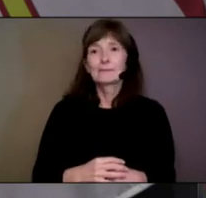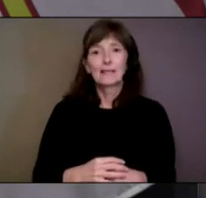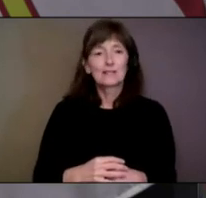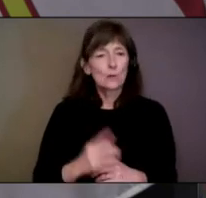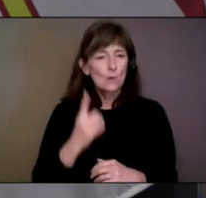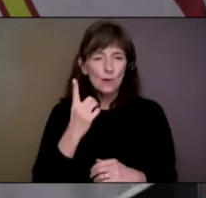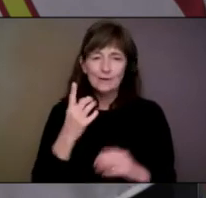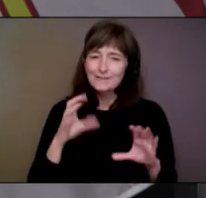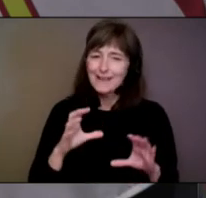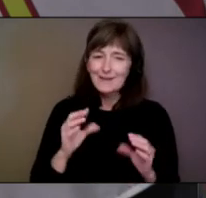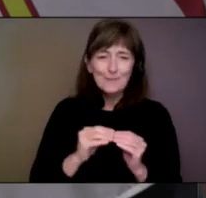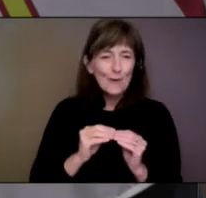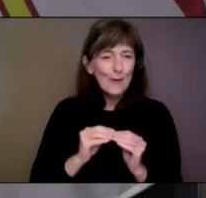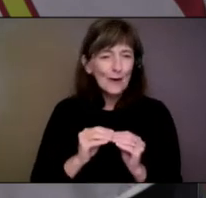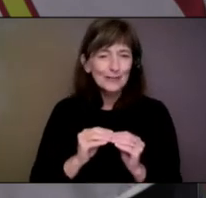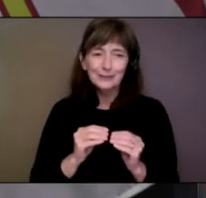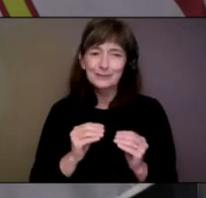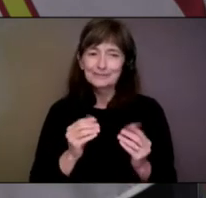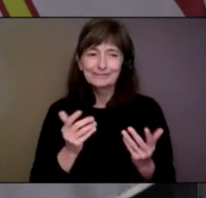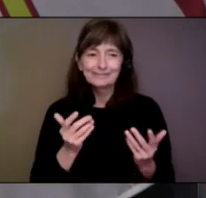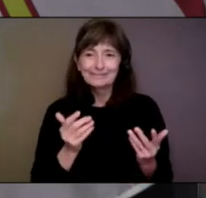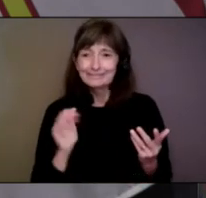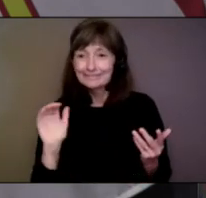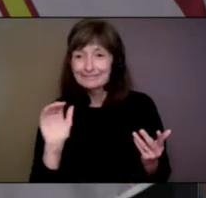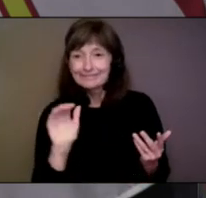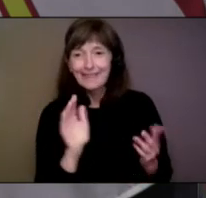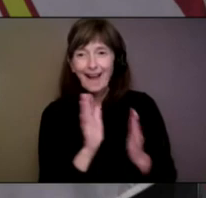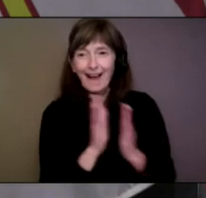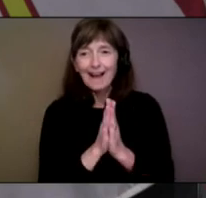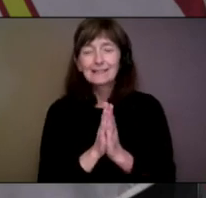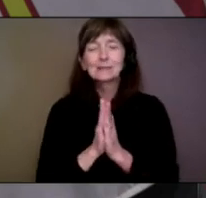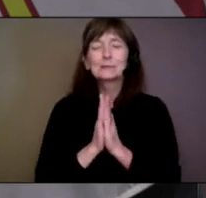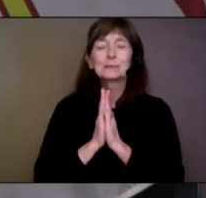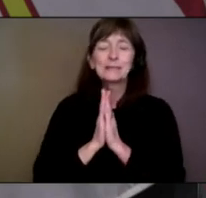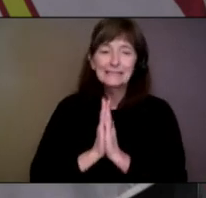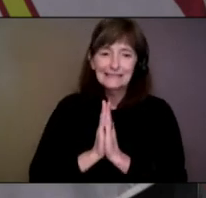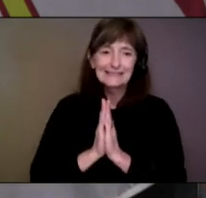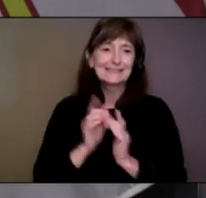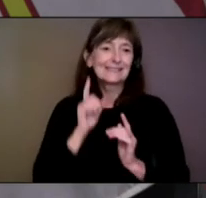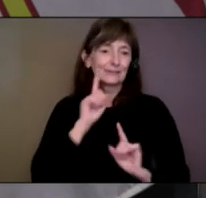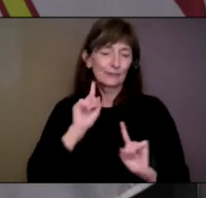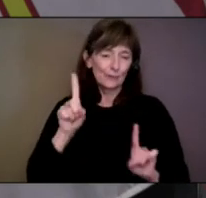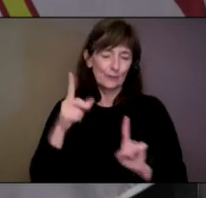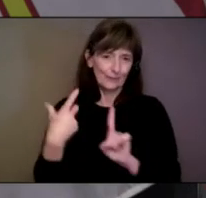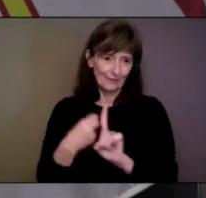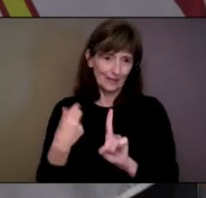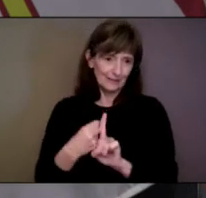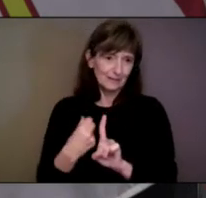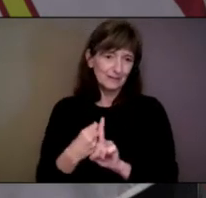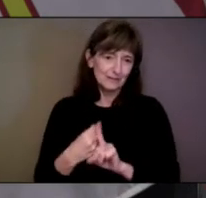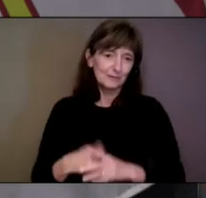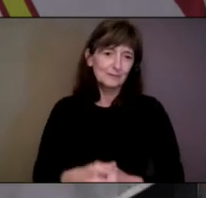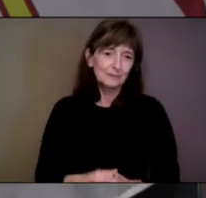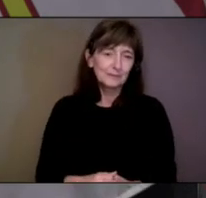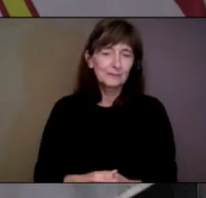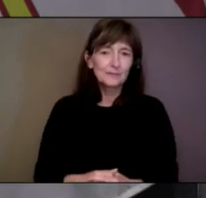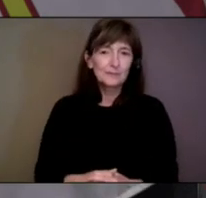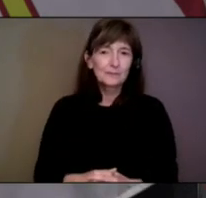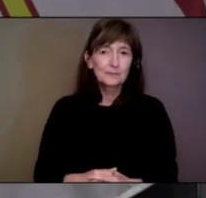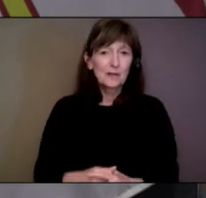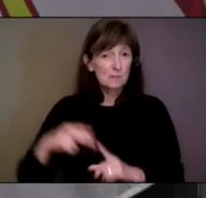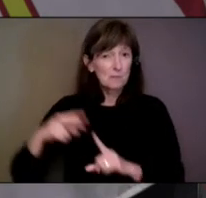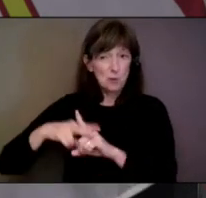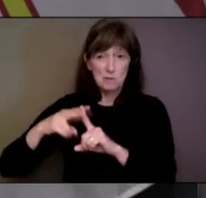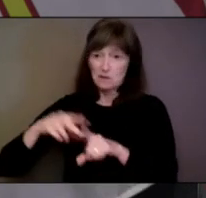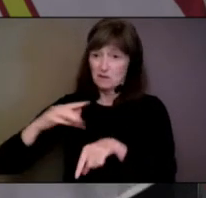chance to ask everybody to make the choice to get vaccinated. You know, there are vaccine appointments available